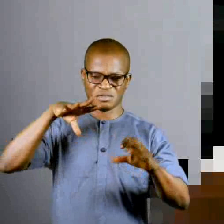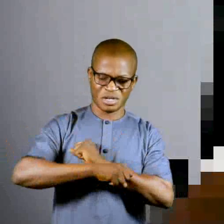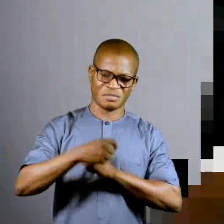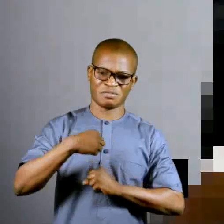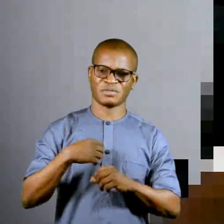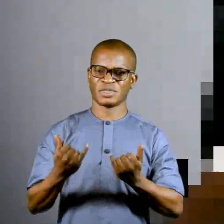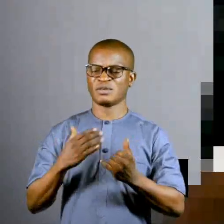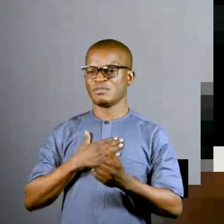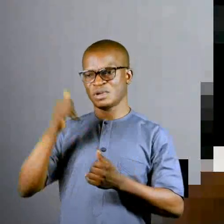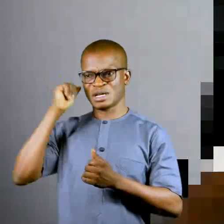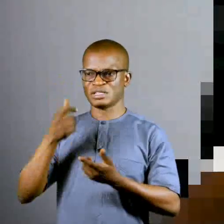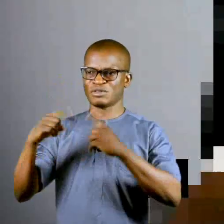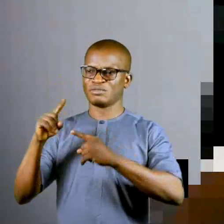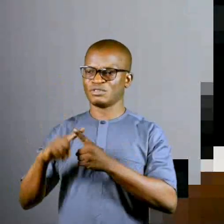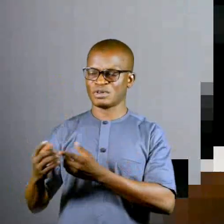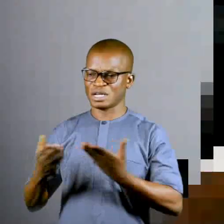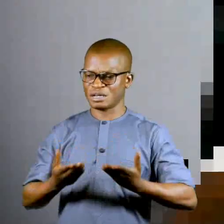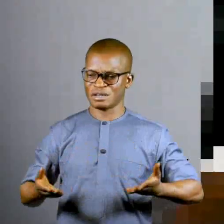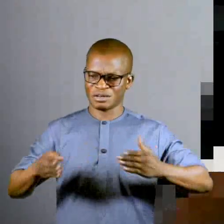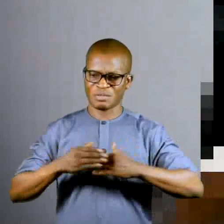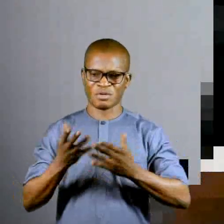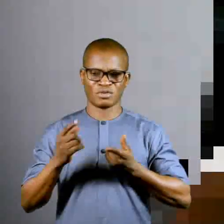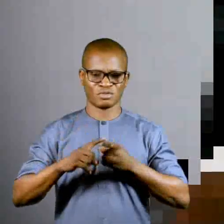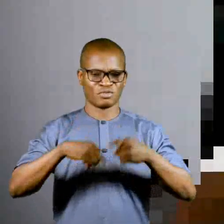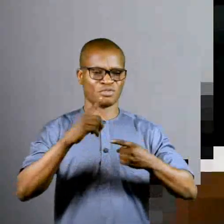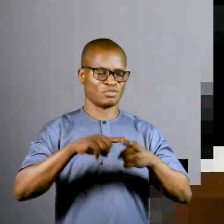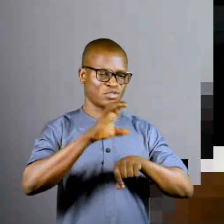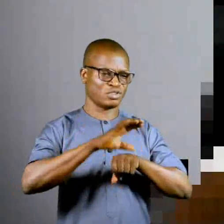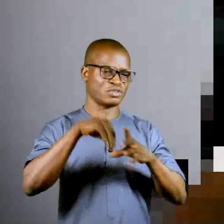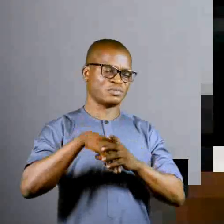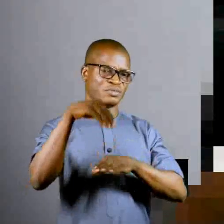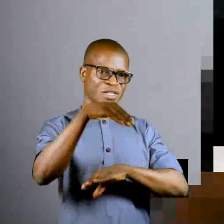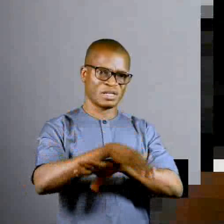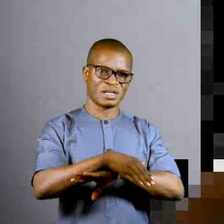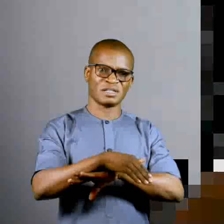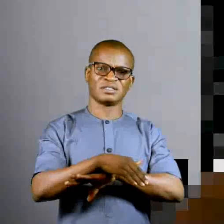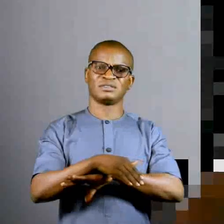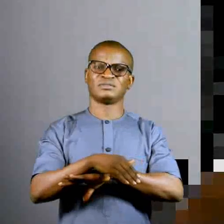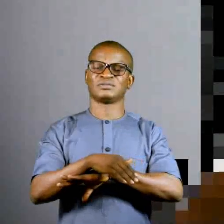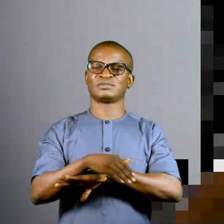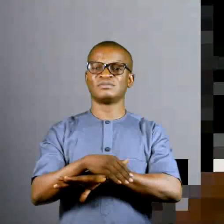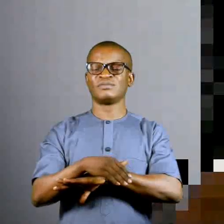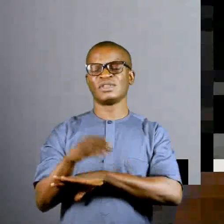My aunt was come to carry a rapper. She want to go to it in the night.